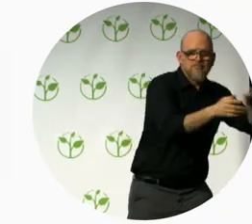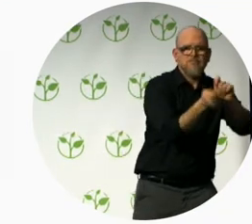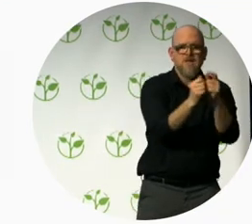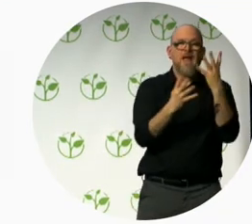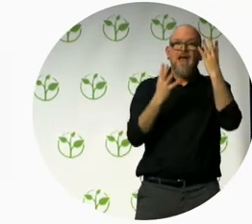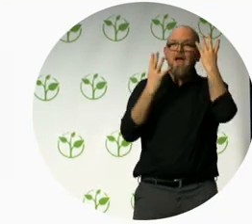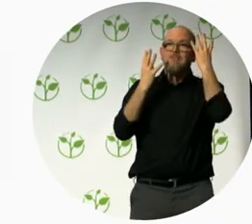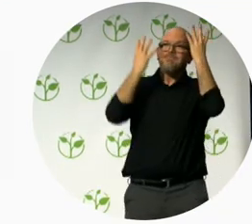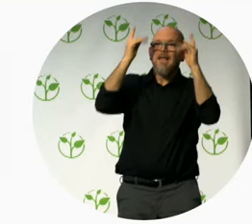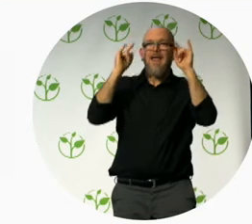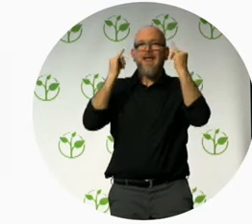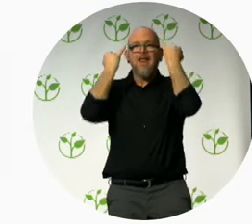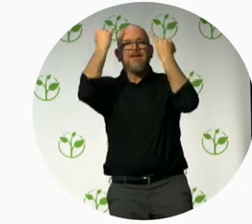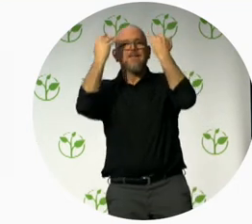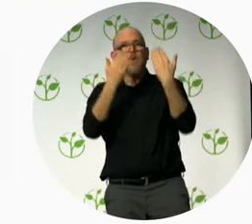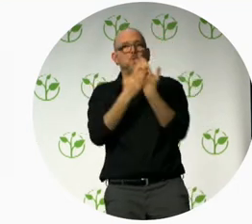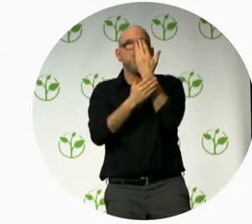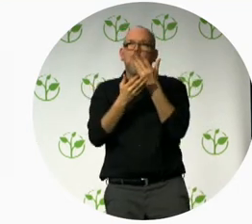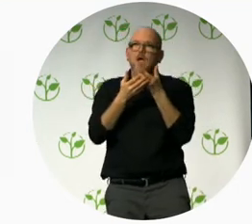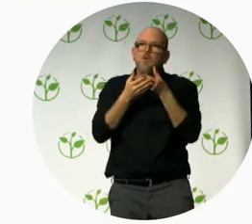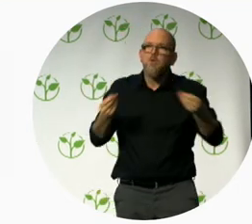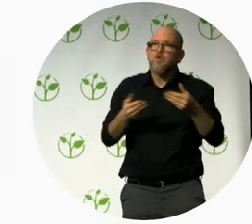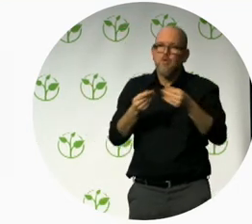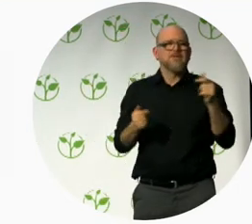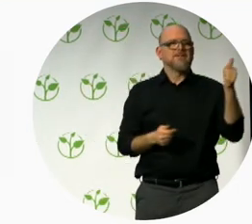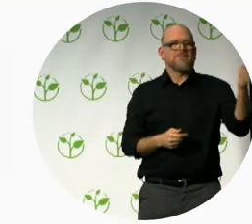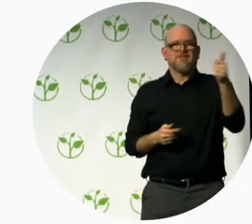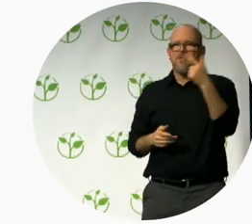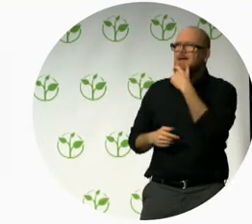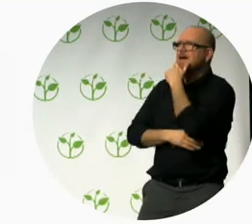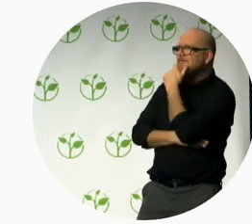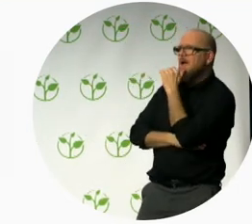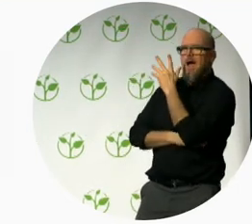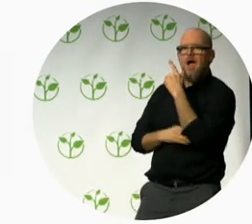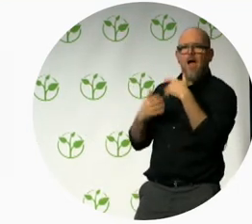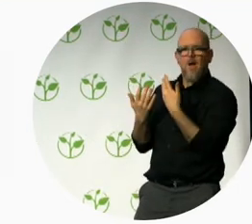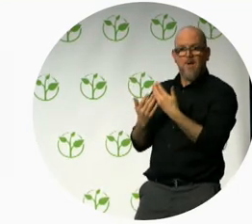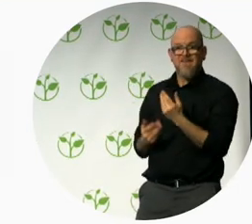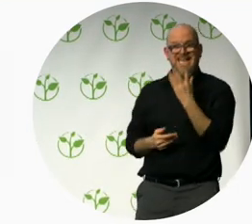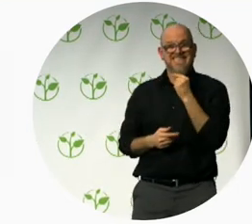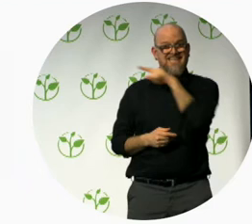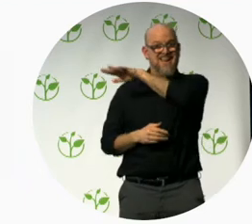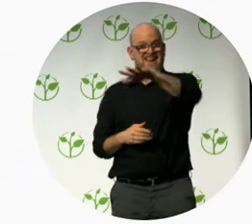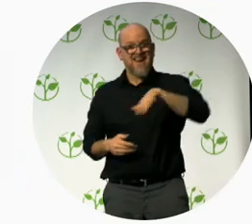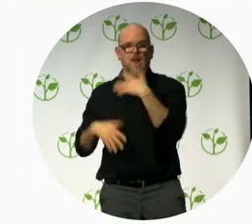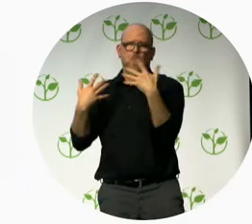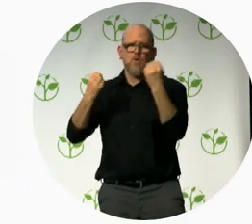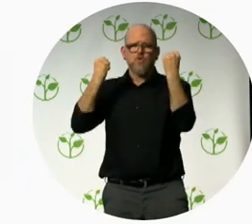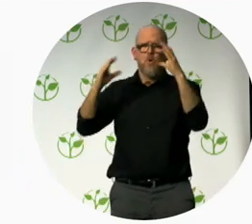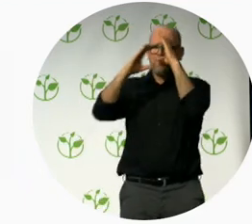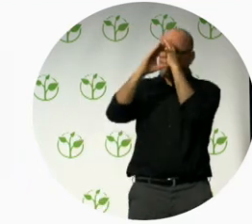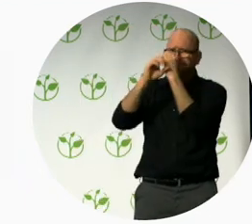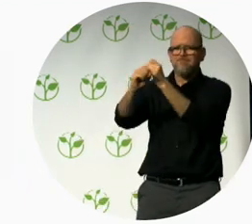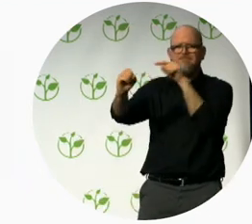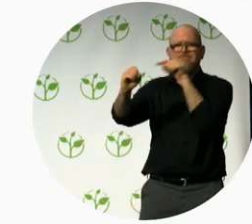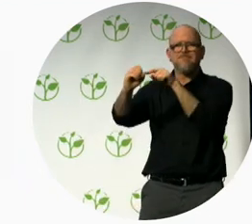We are fully engaged to this mission in Israel. Our focus is tech accessible solutions